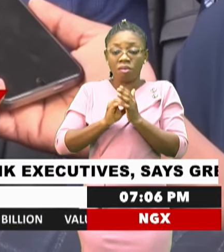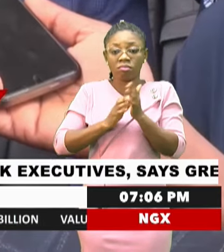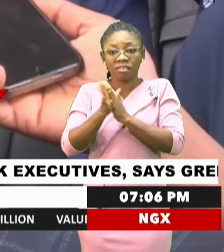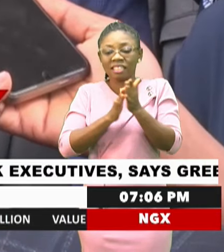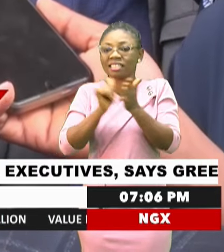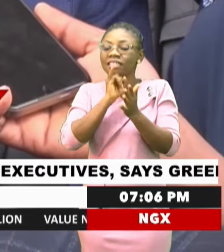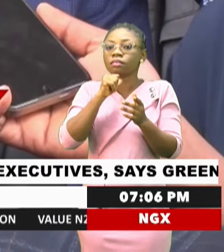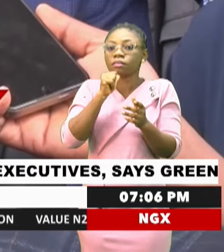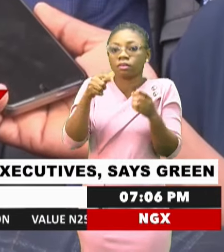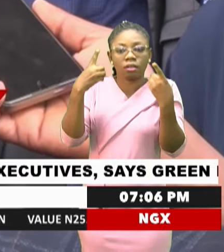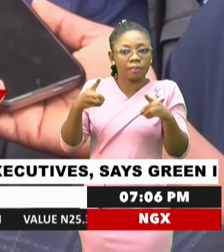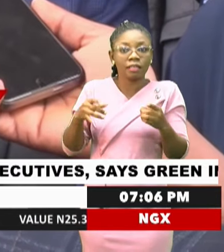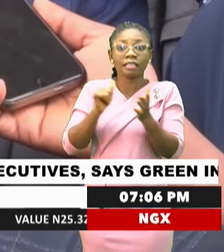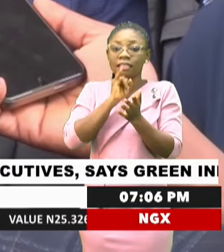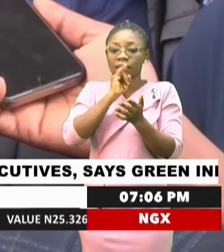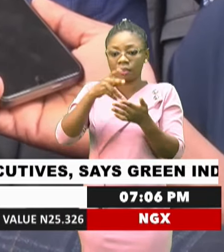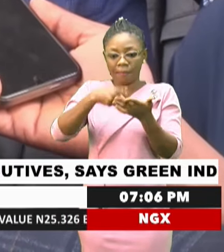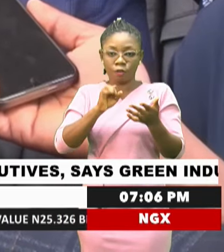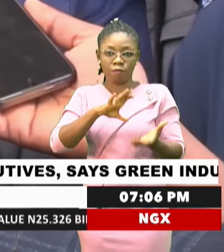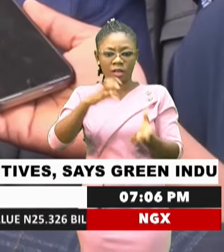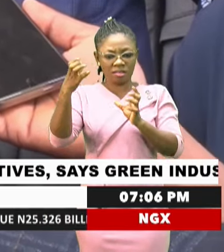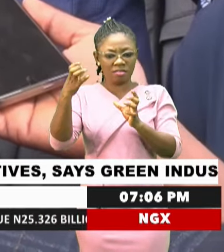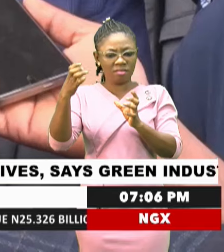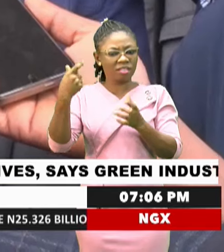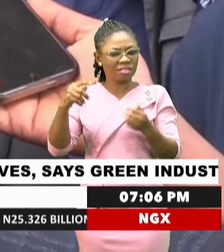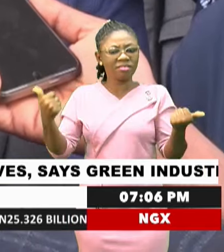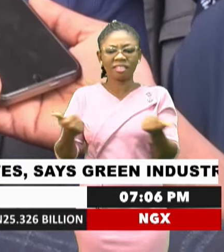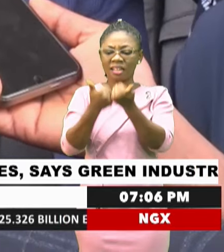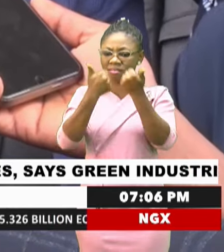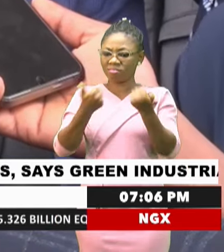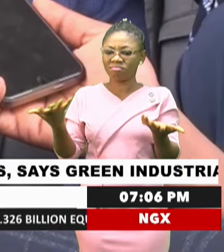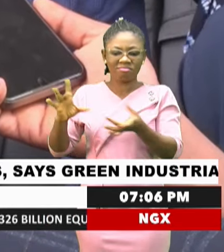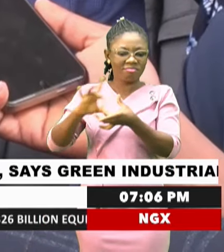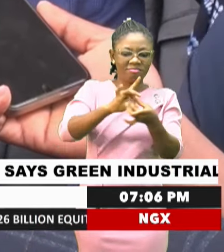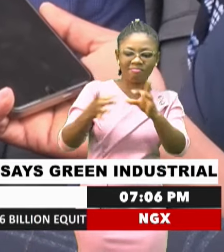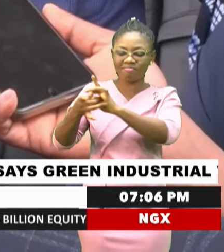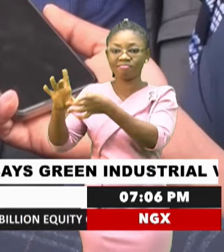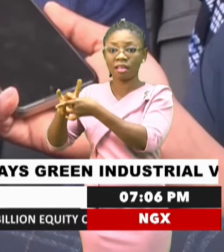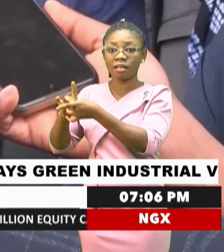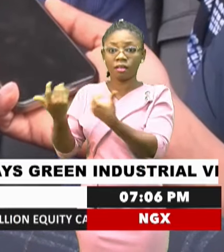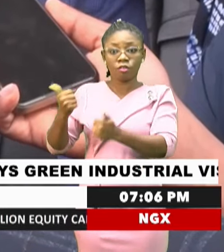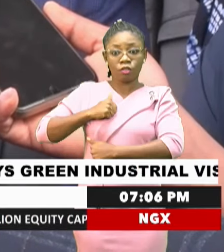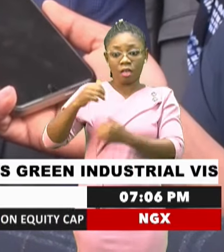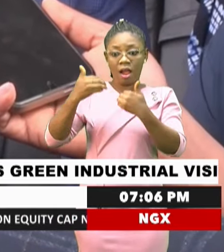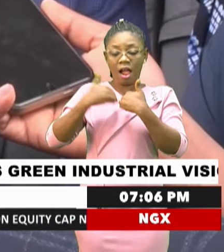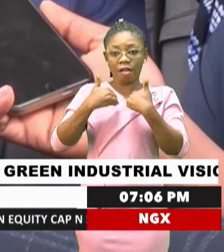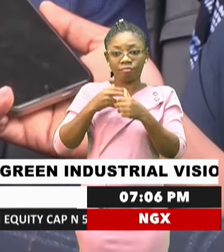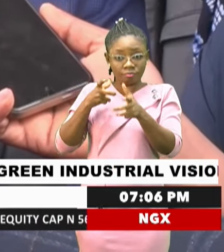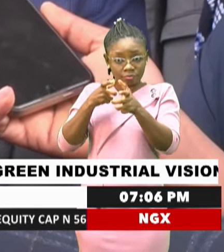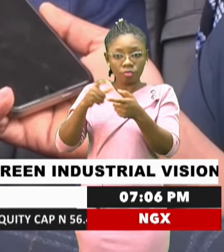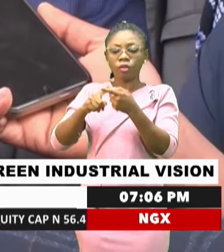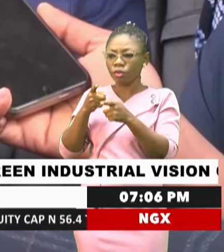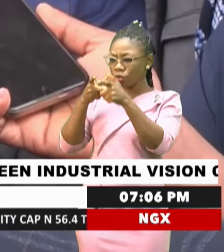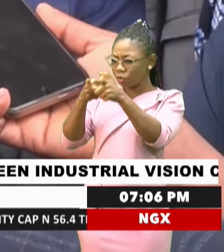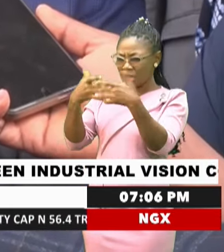longer happening. That's part of the crisis. So the challenges are symmetrical. A trained soldier has a target to shoot. Today the target you want to shoot is